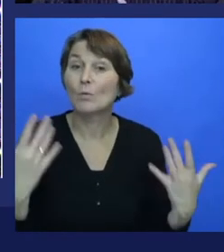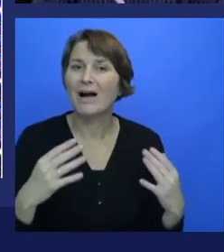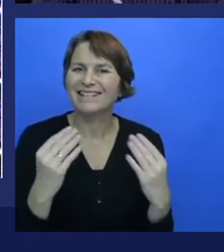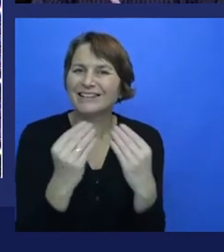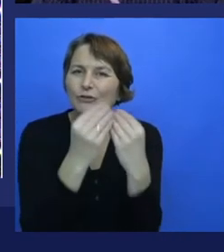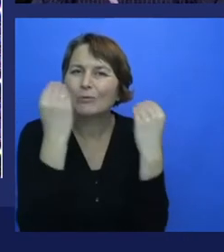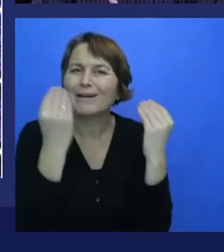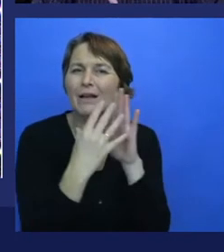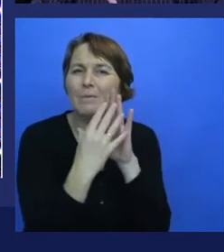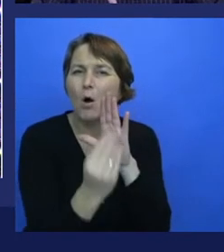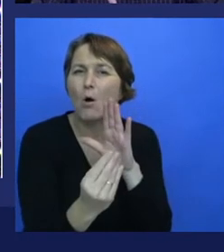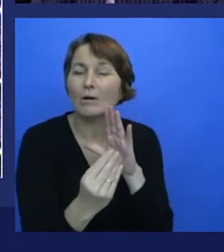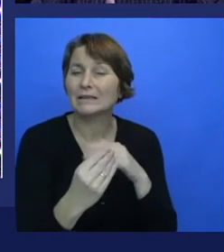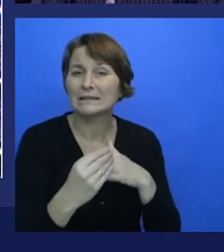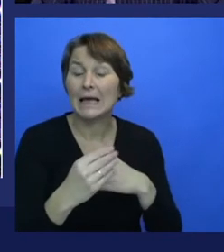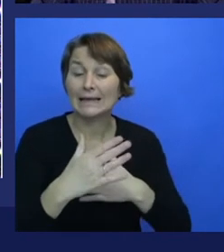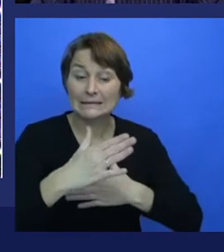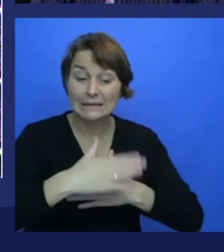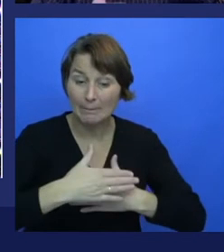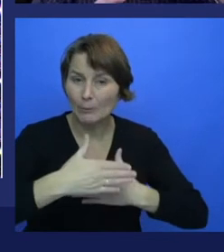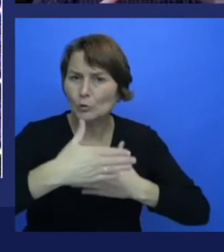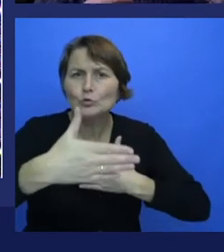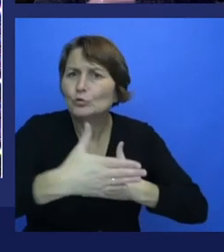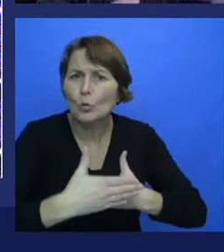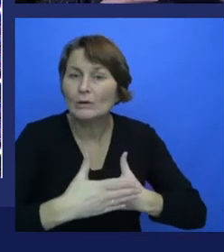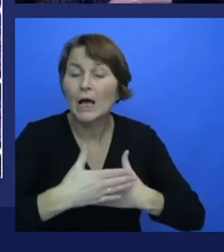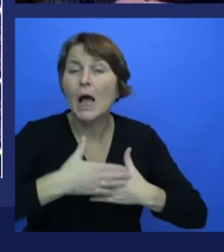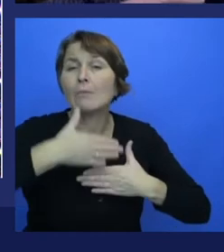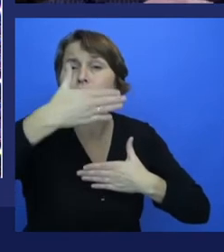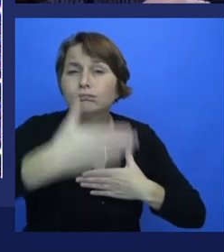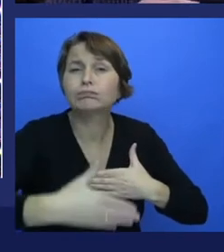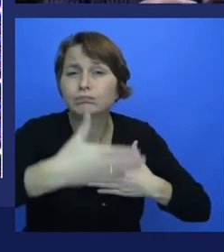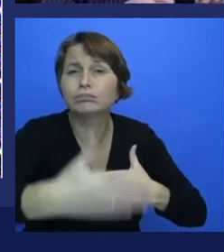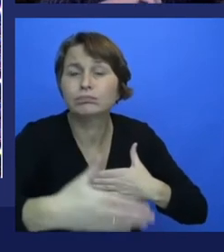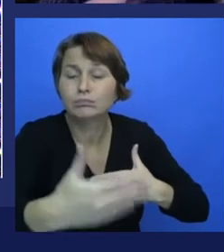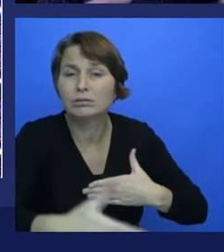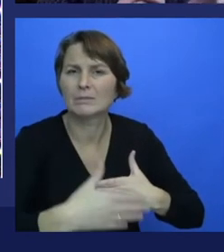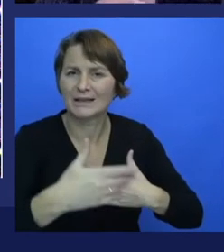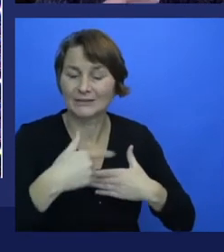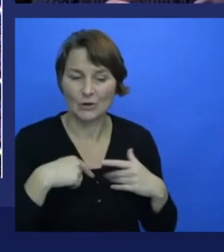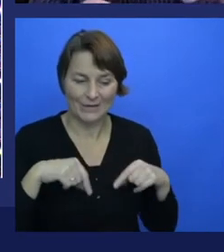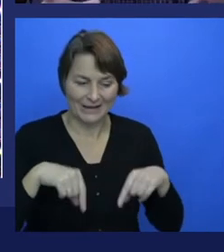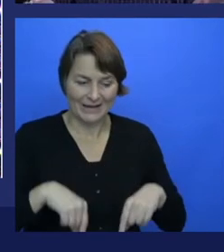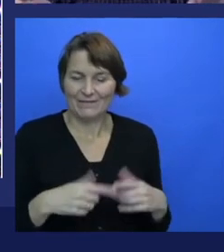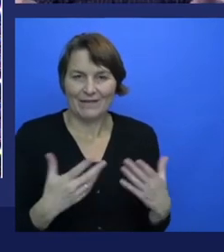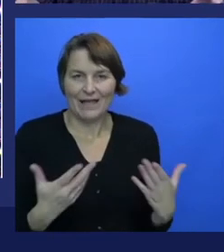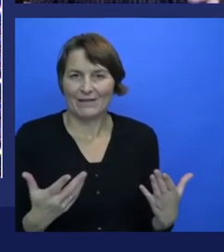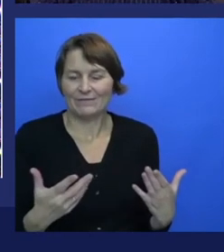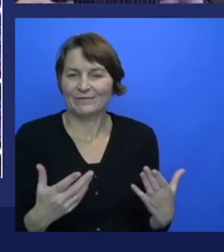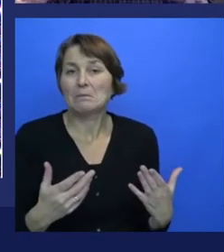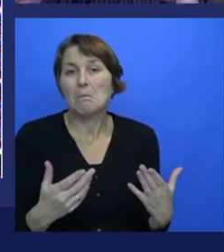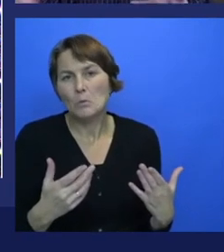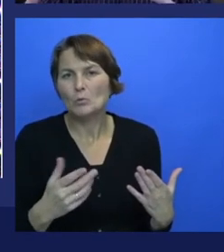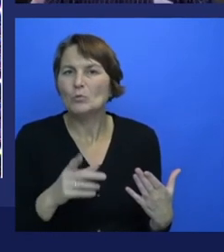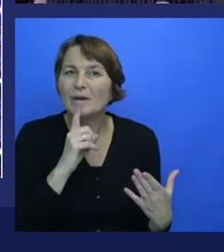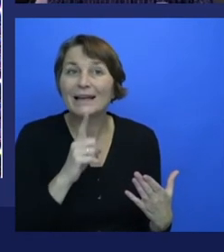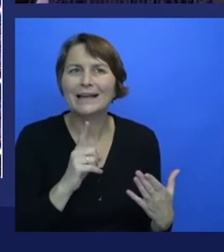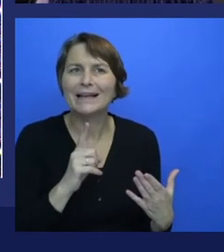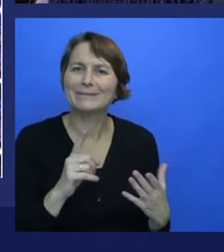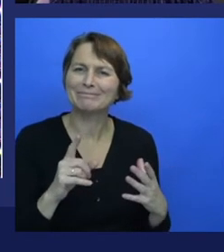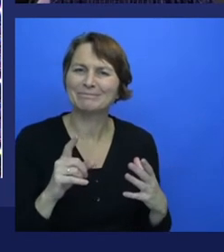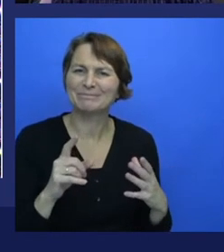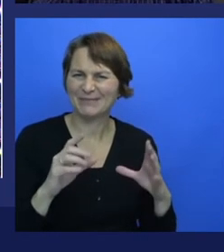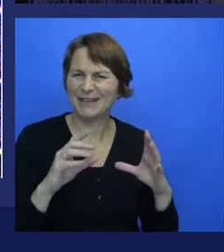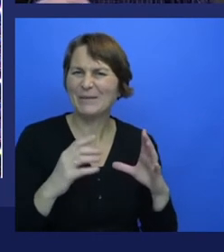relatively short amount of time. And so we would still be confined to a few small areas in the world with that kind of